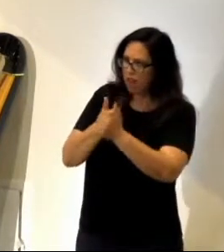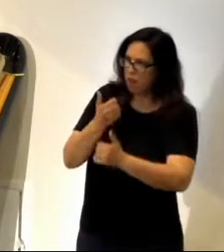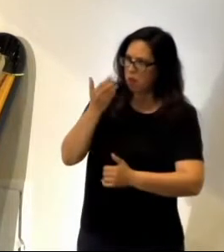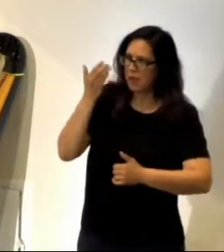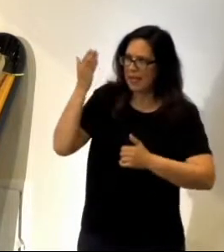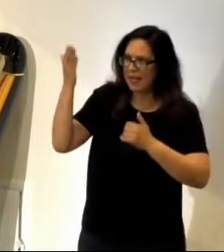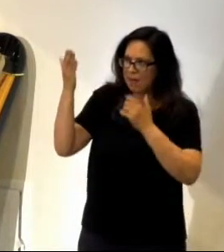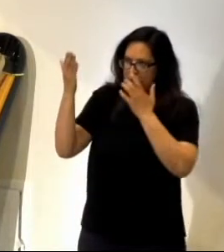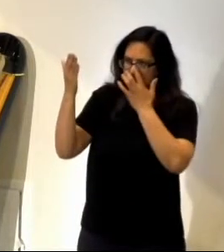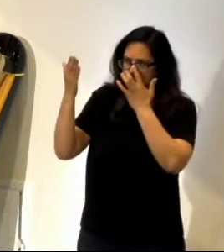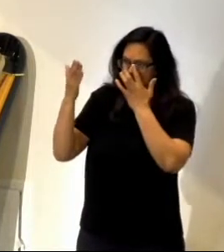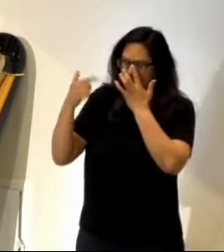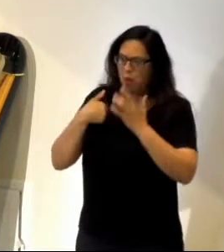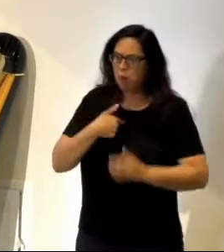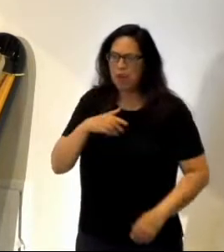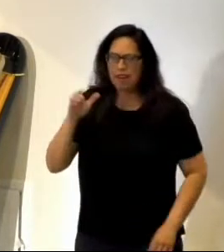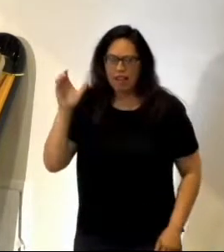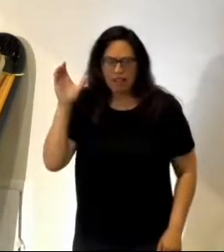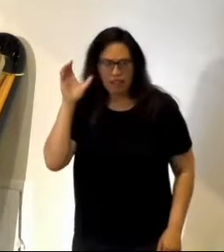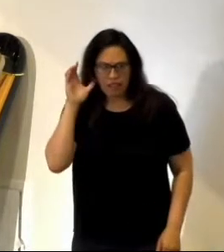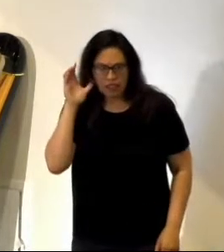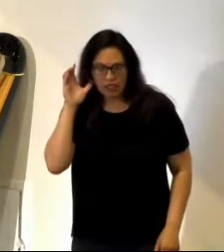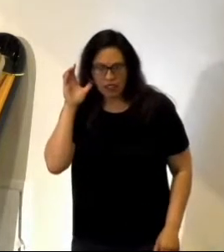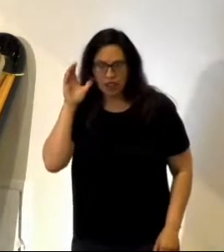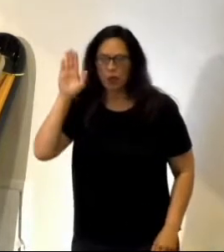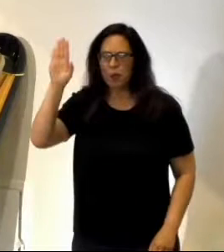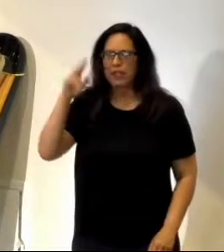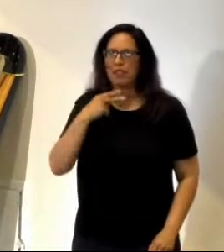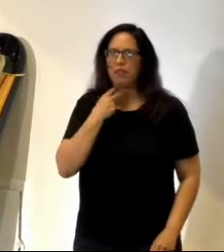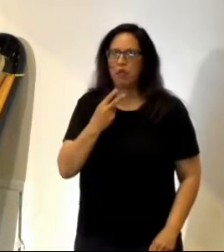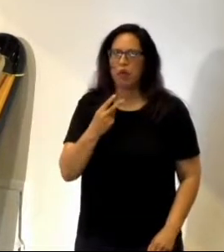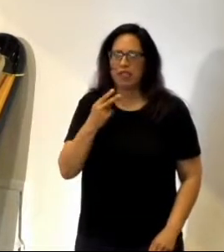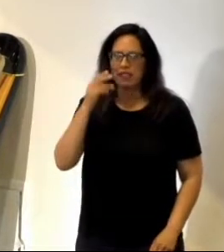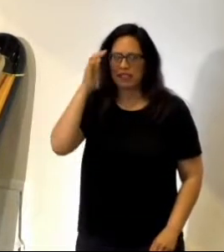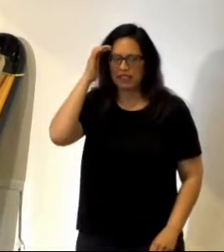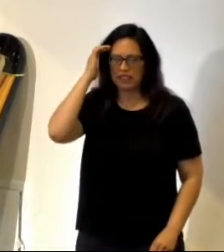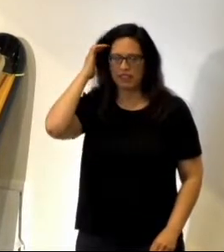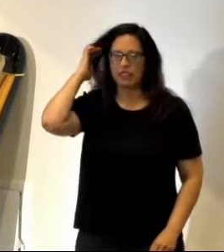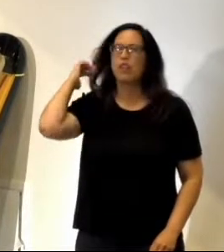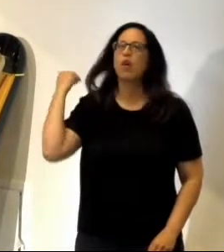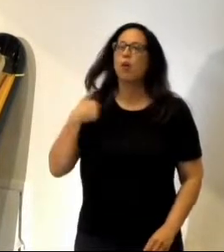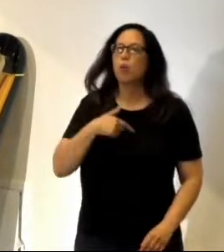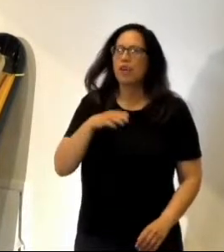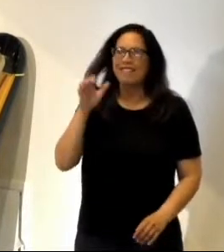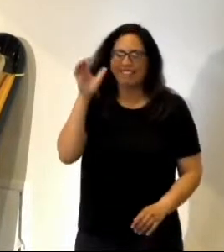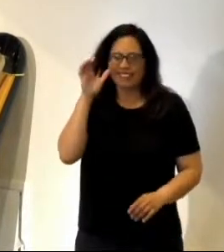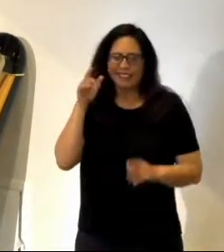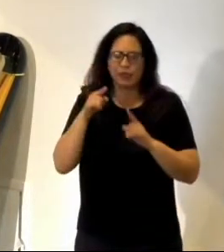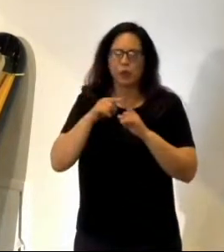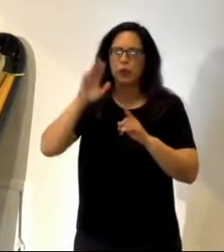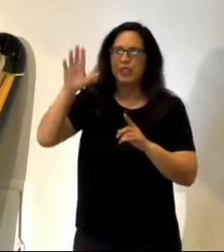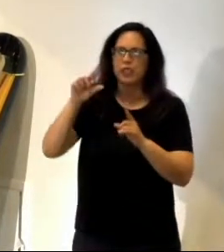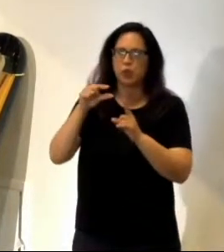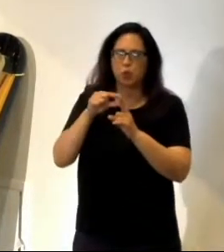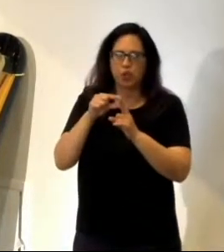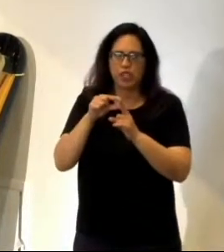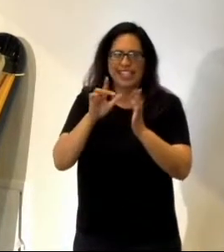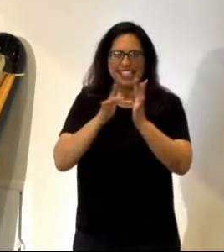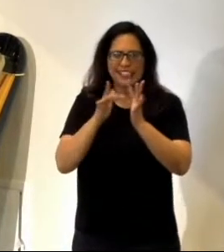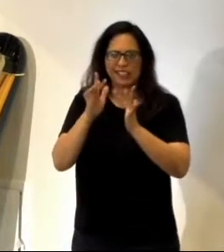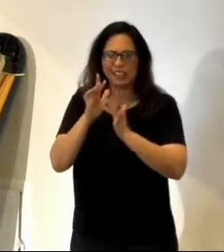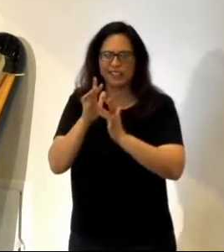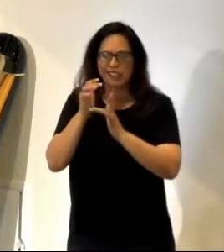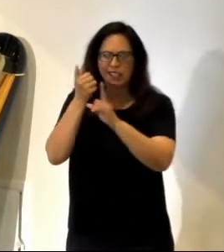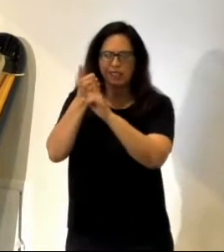and we listen to his voice. We listen to his word. Jesus is our